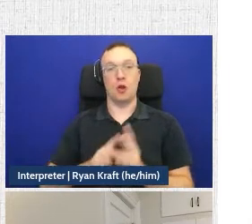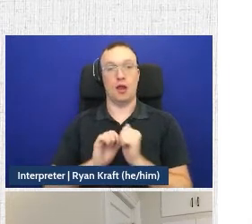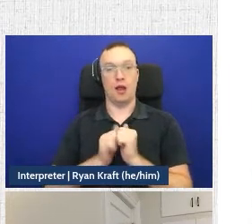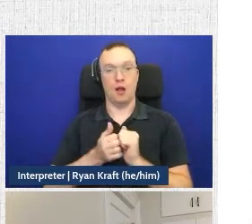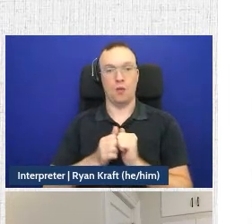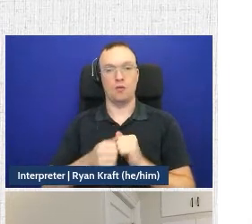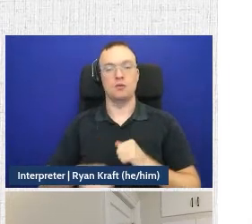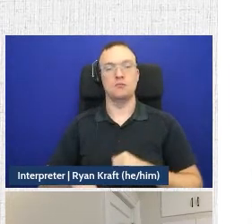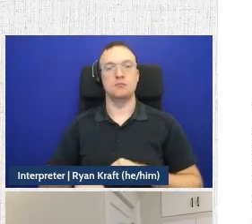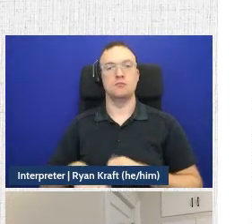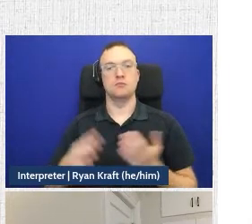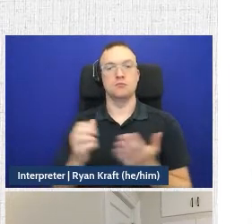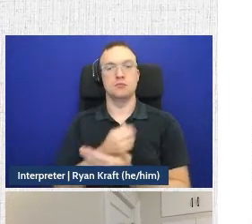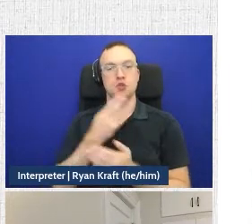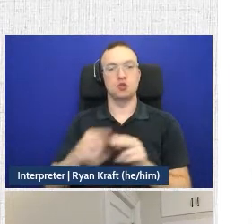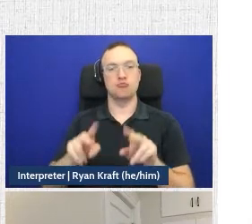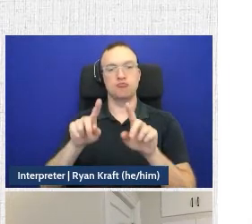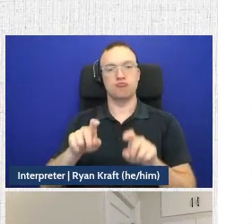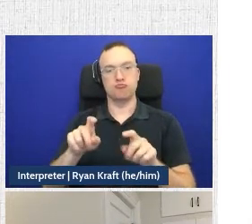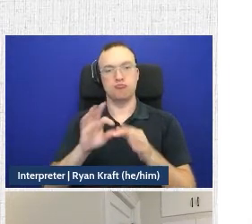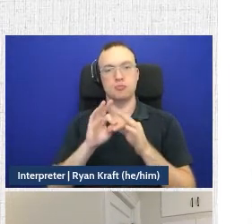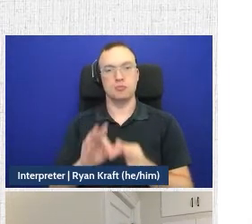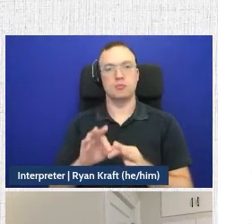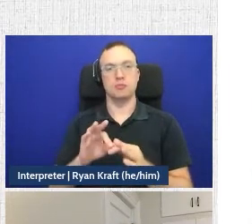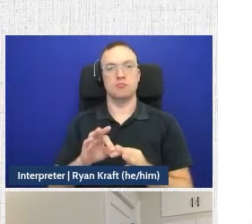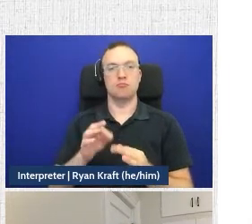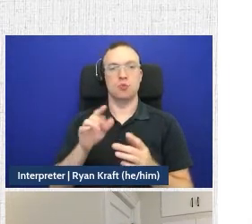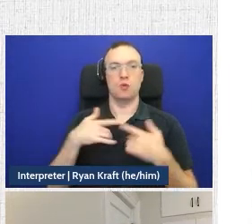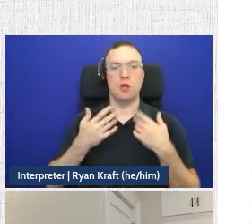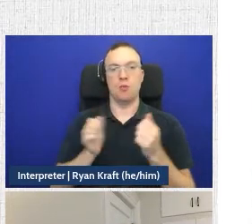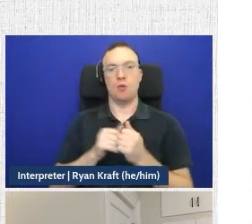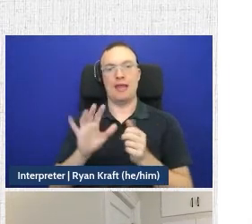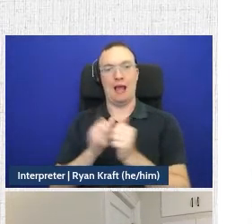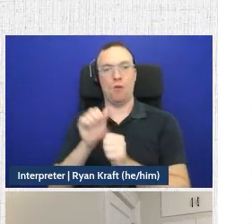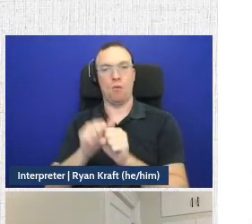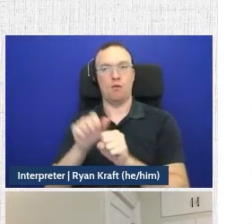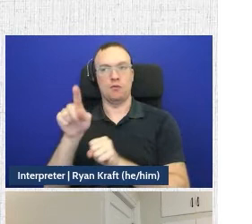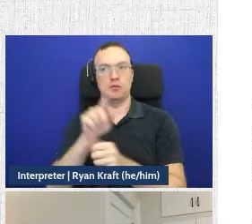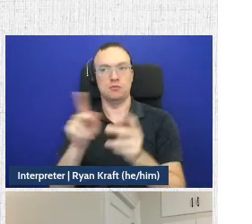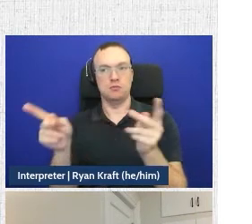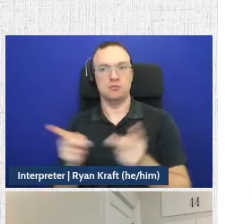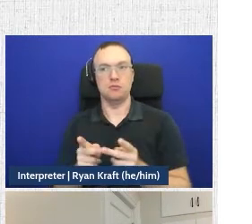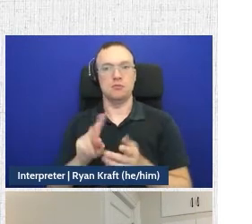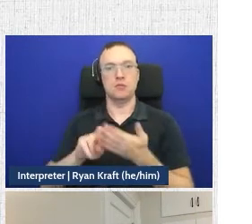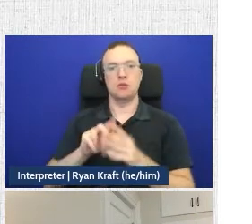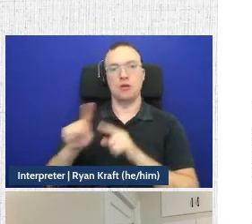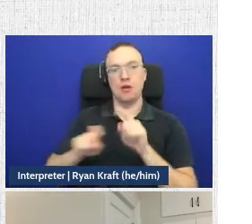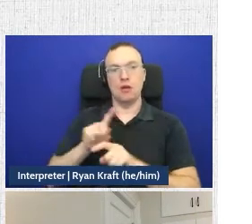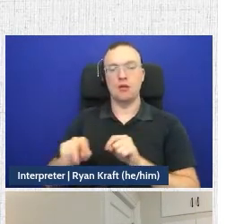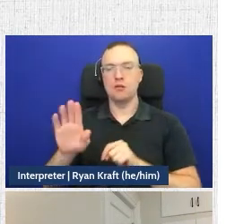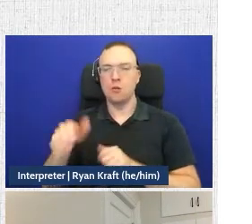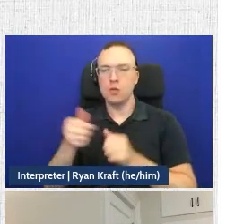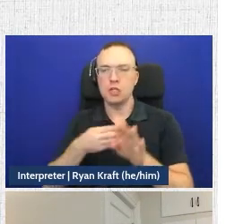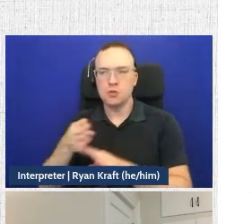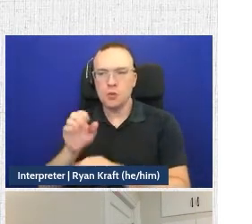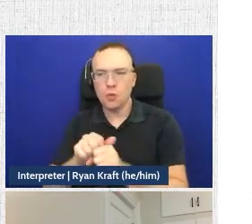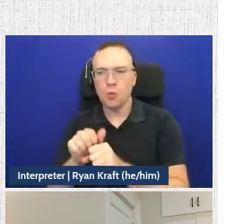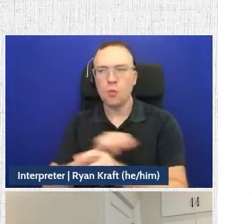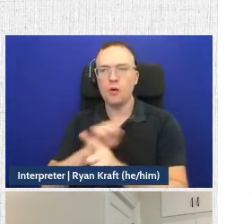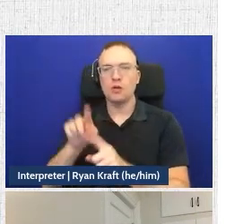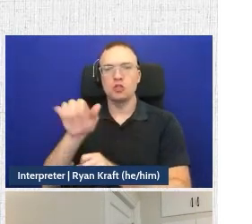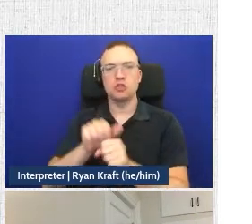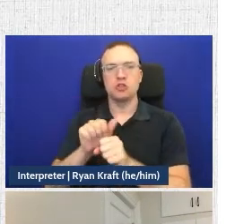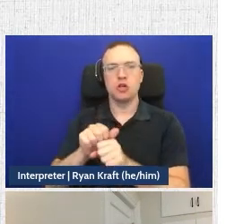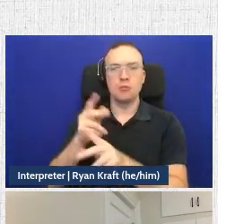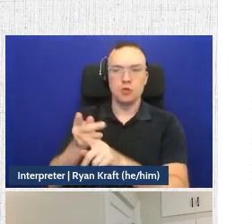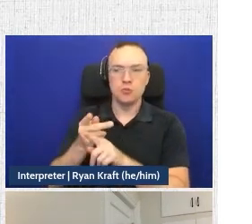taking a short survey on the characteristics of their employment. So they'll be asked questions like what industry do they work in, whether their job is